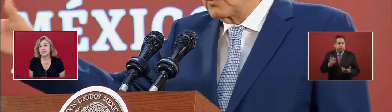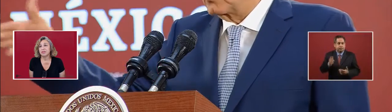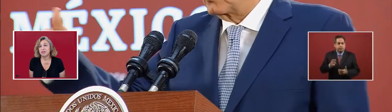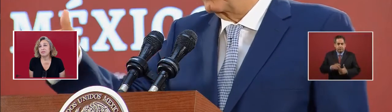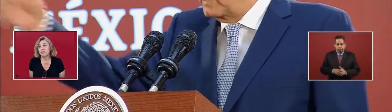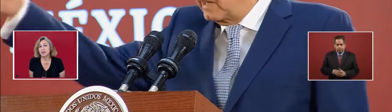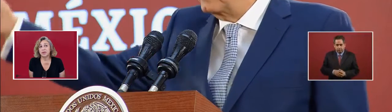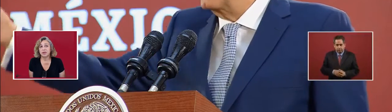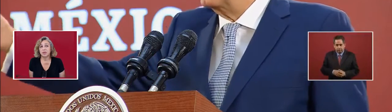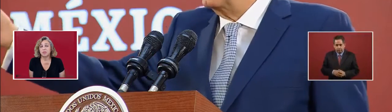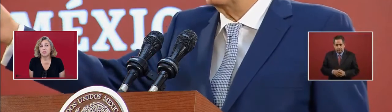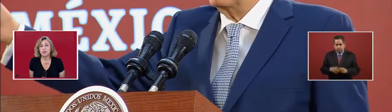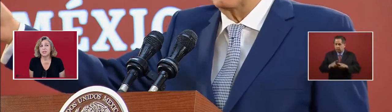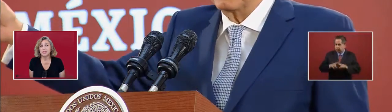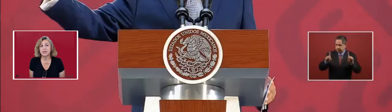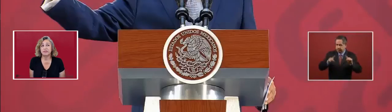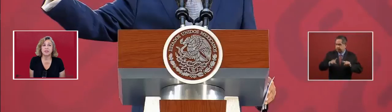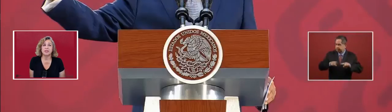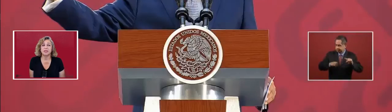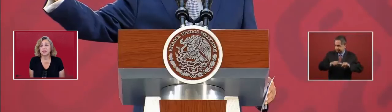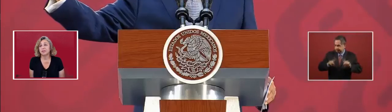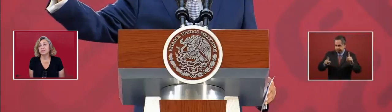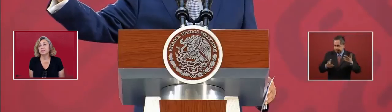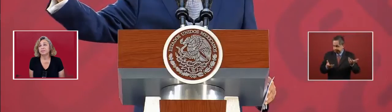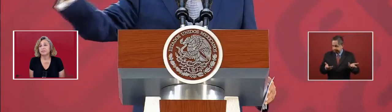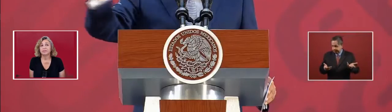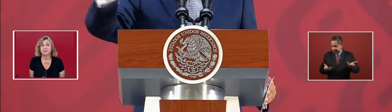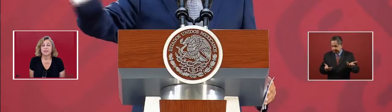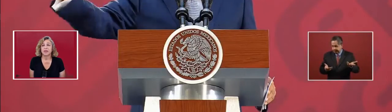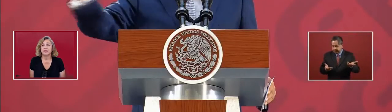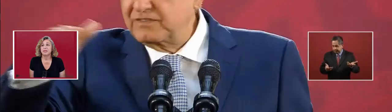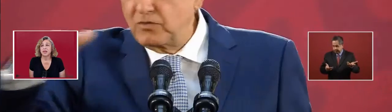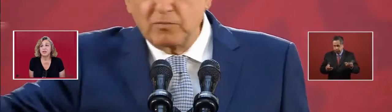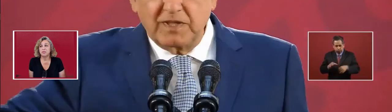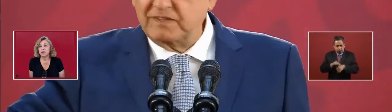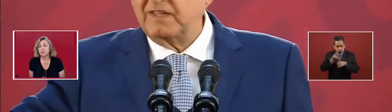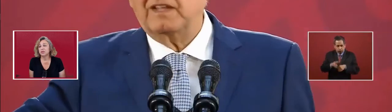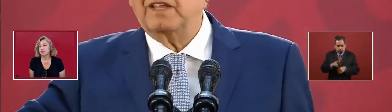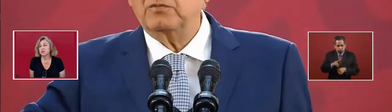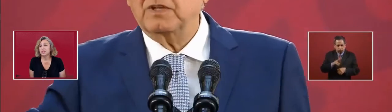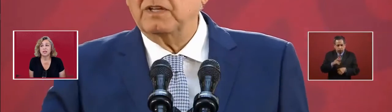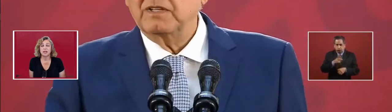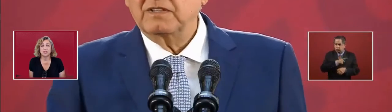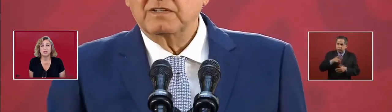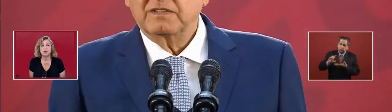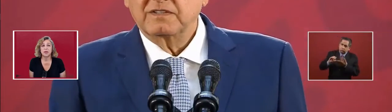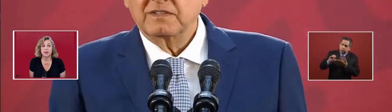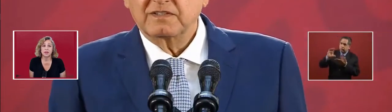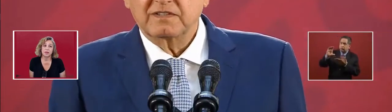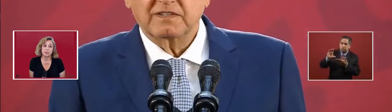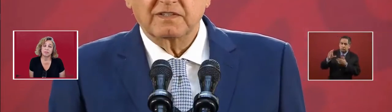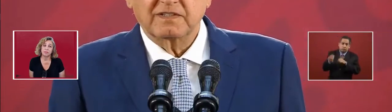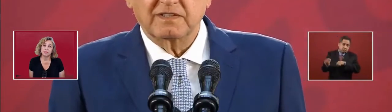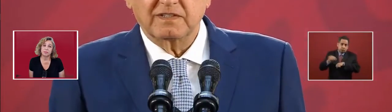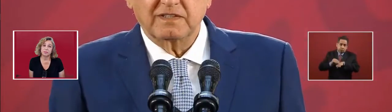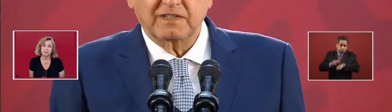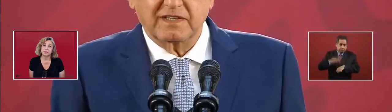So therefore, what is the difference? That in real terms, it's not growing.